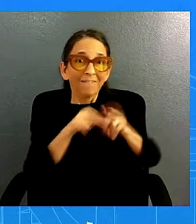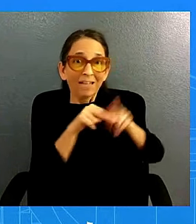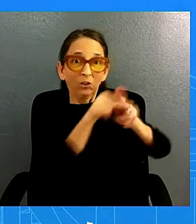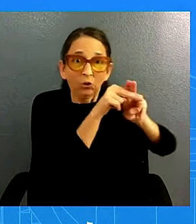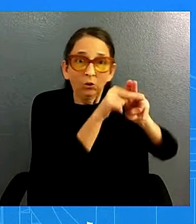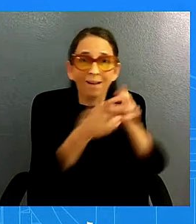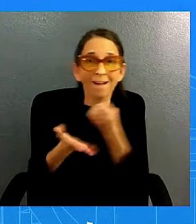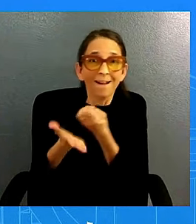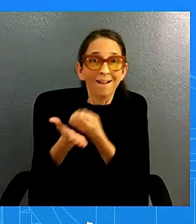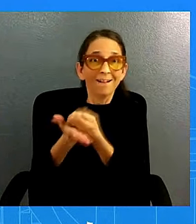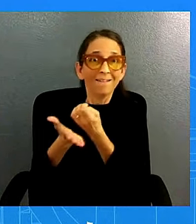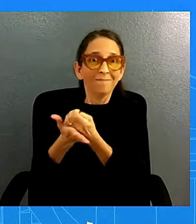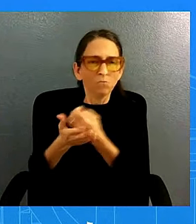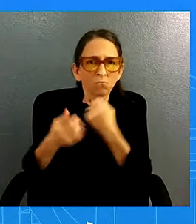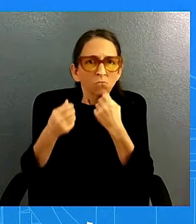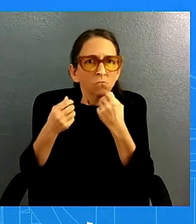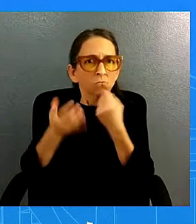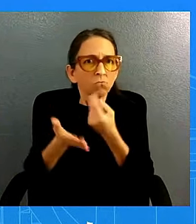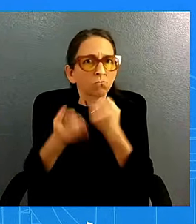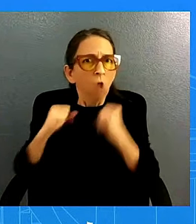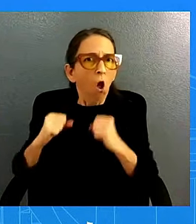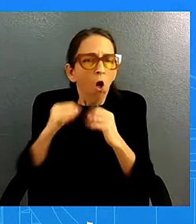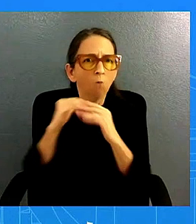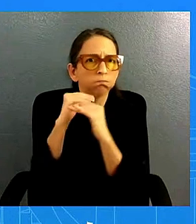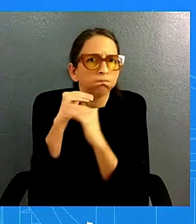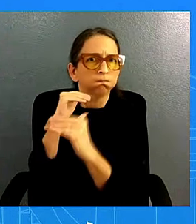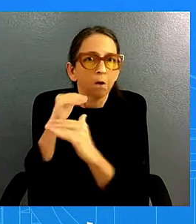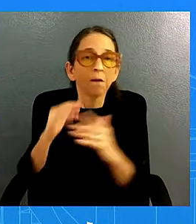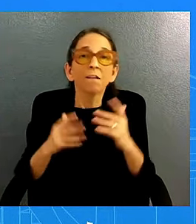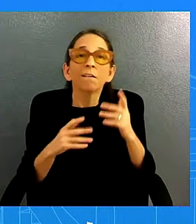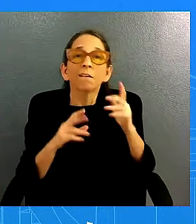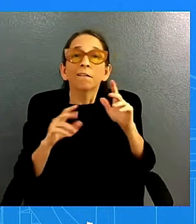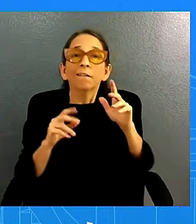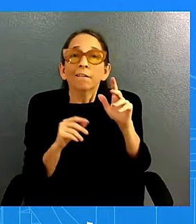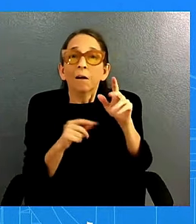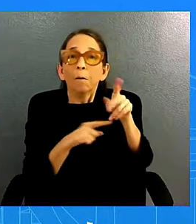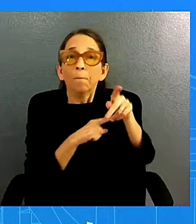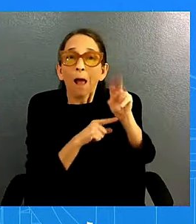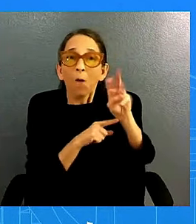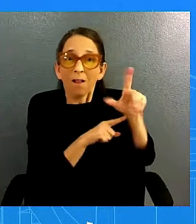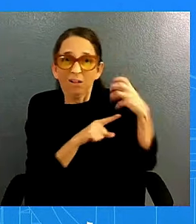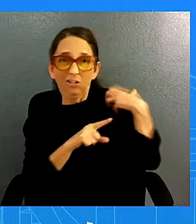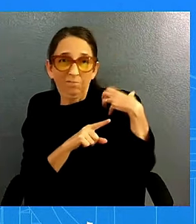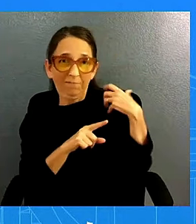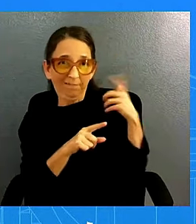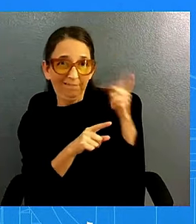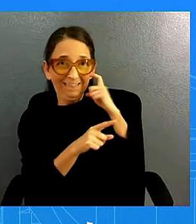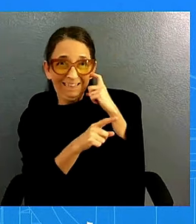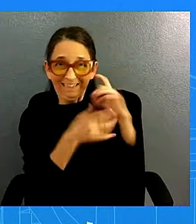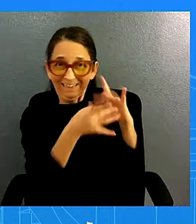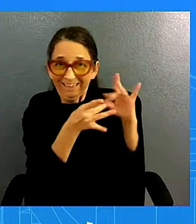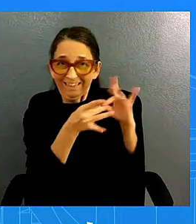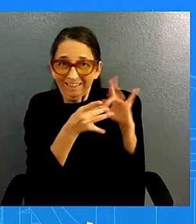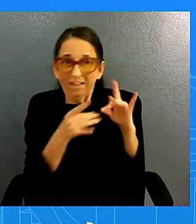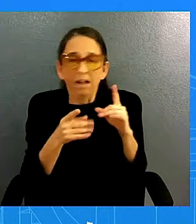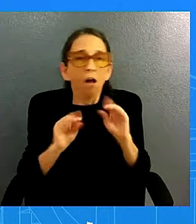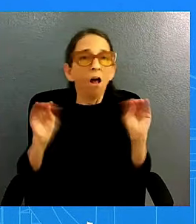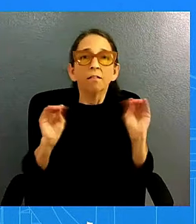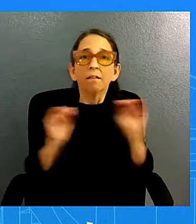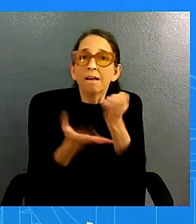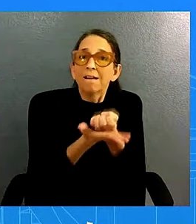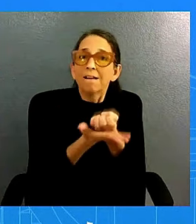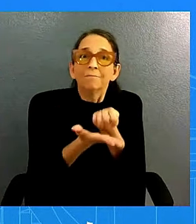quoting chair powell from yesterday quote i don't see anything in the economy now that suggests the likelihood of a downturn is elevated